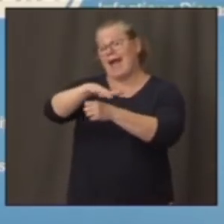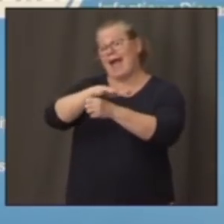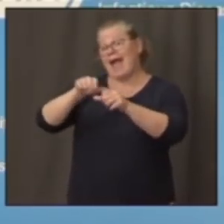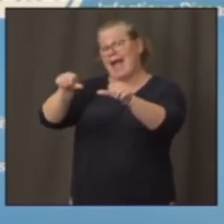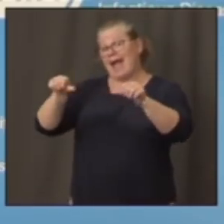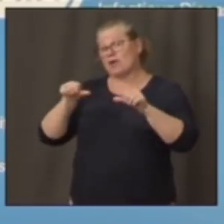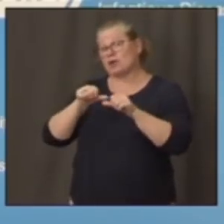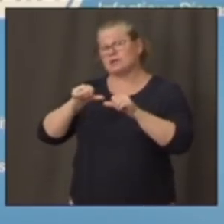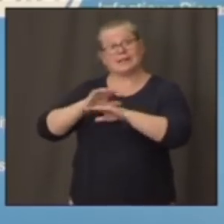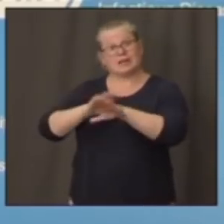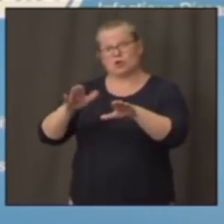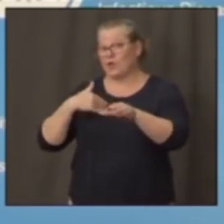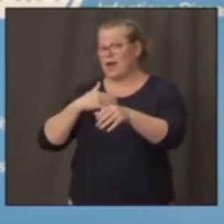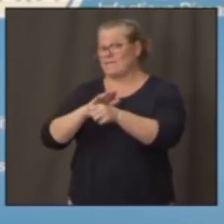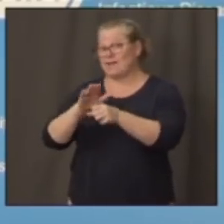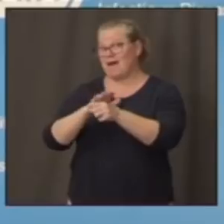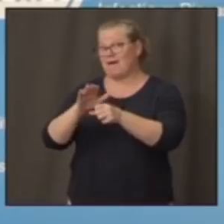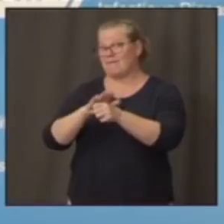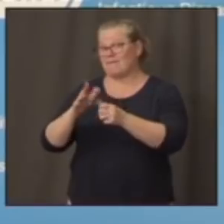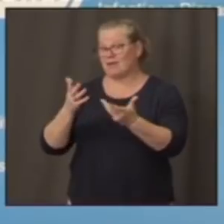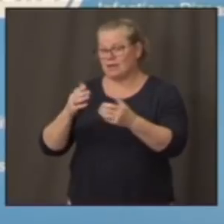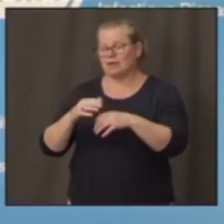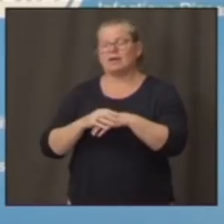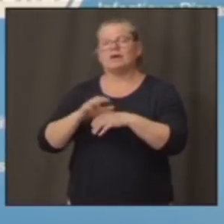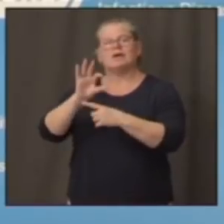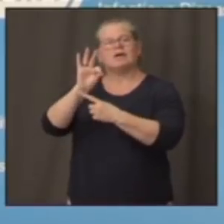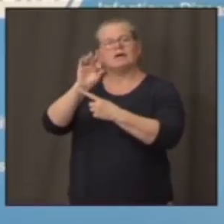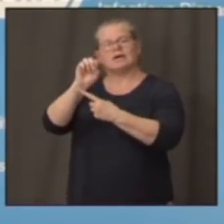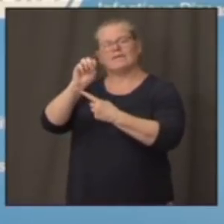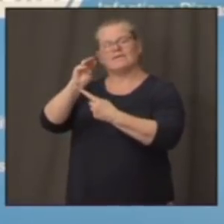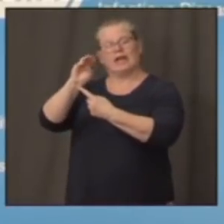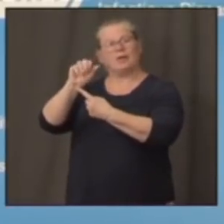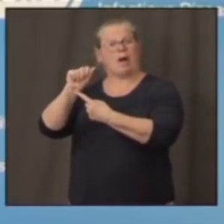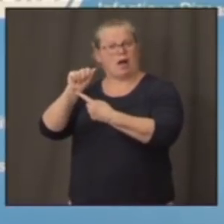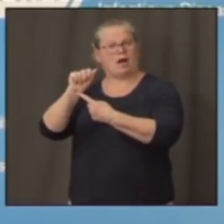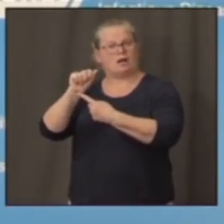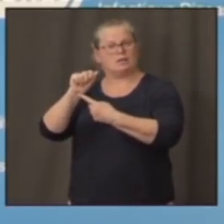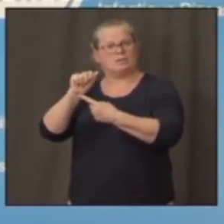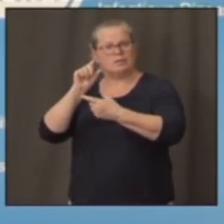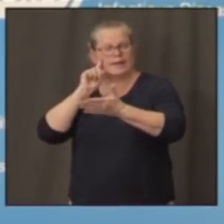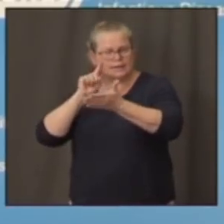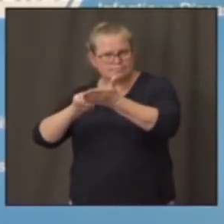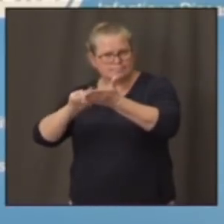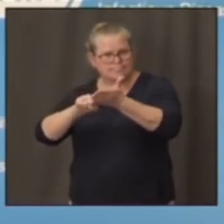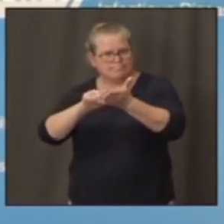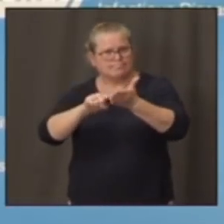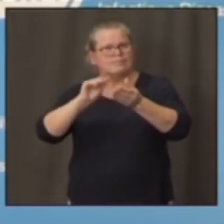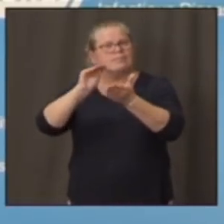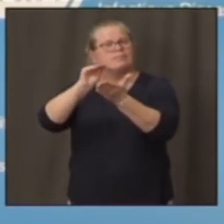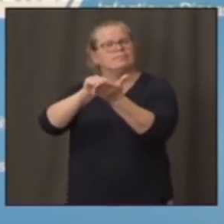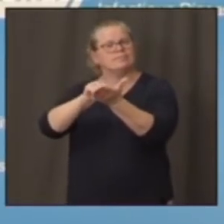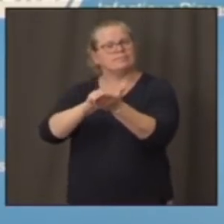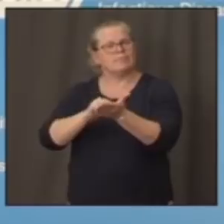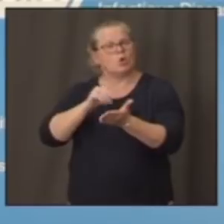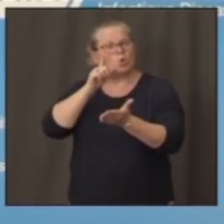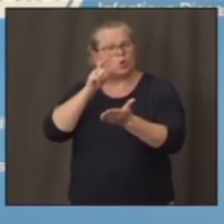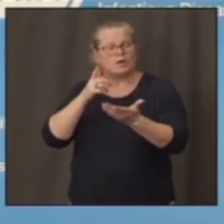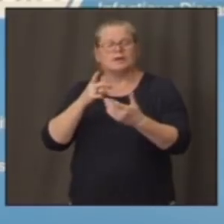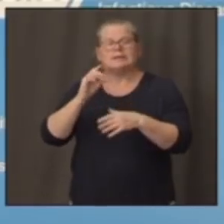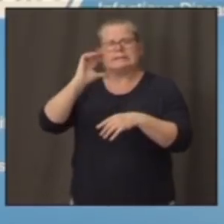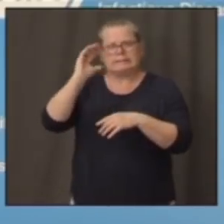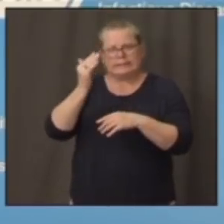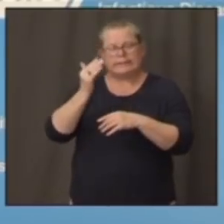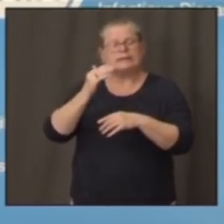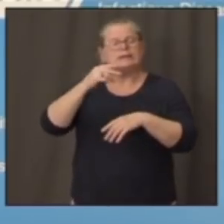track of that at the FEMA level. And I think that if it is the case that you still are having trouble with PPE,